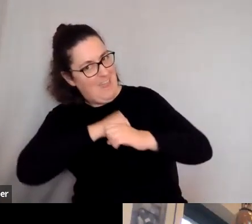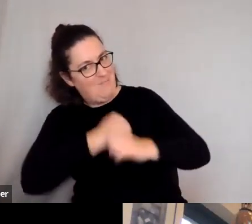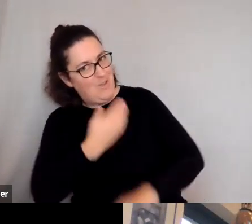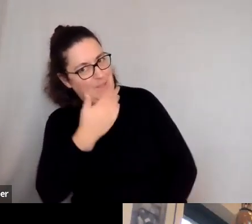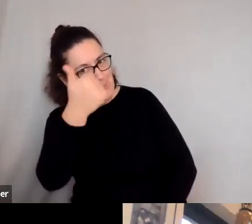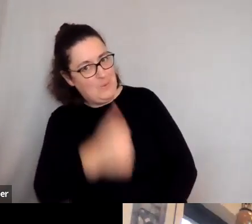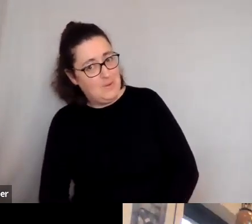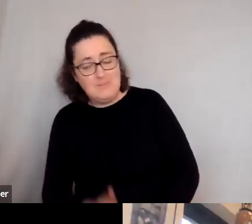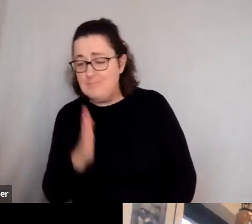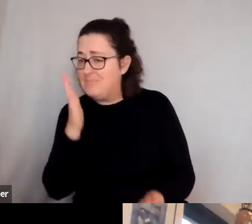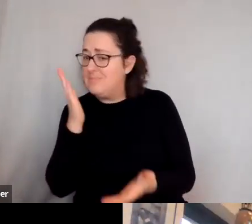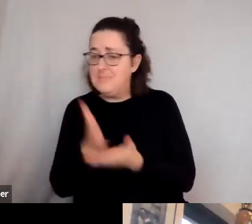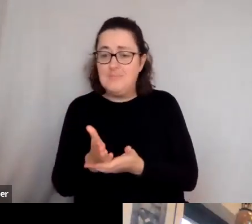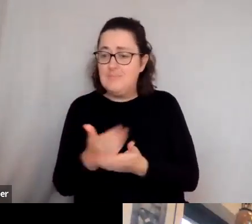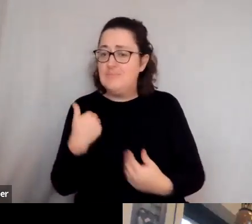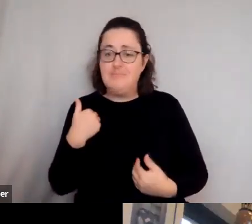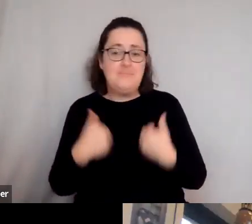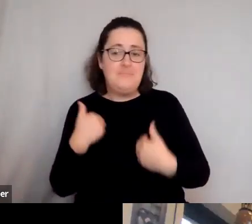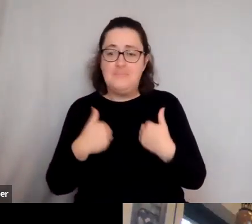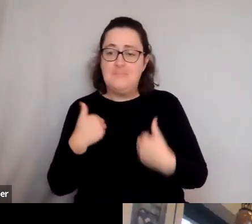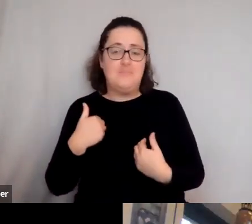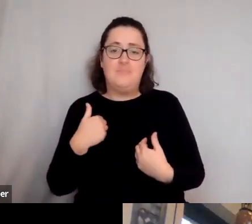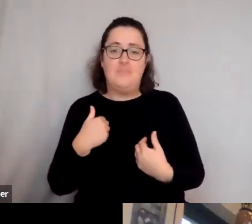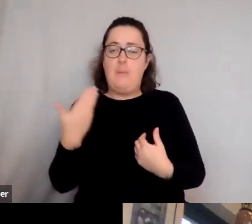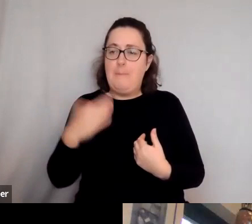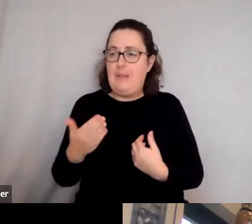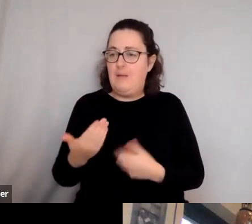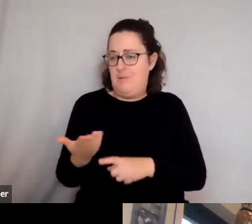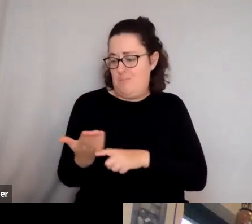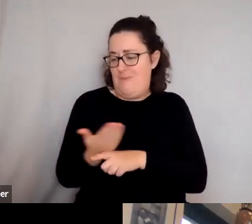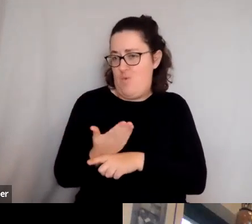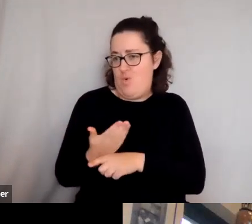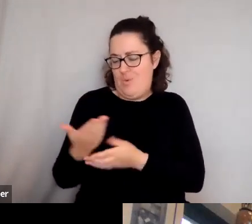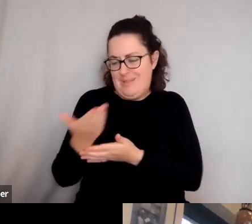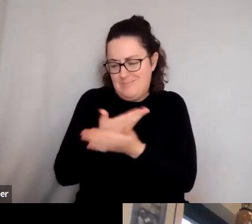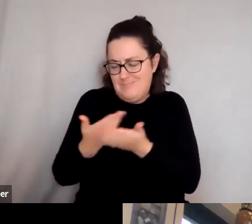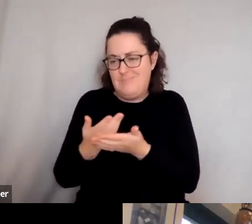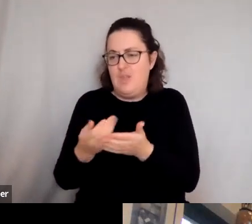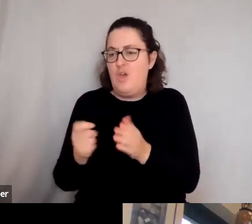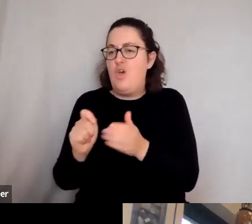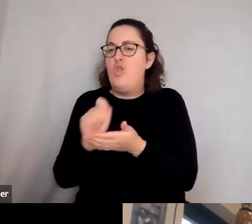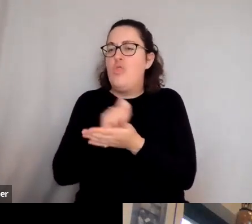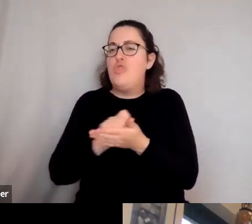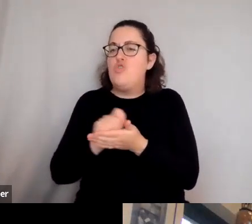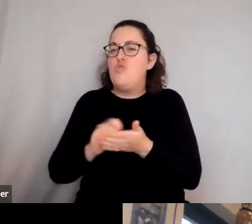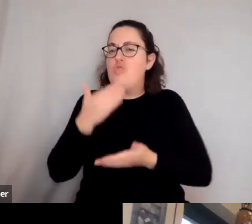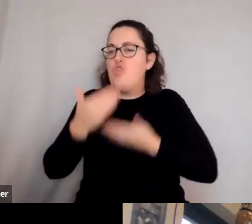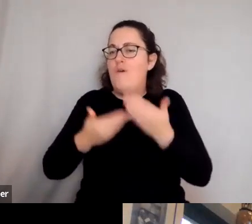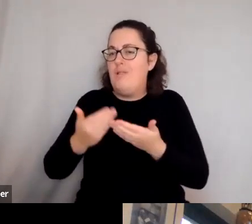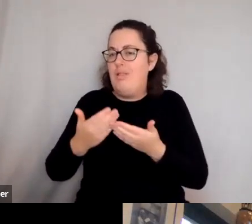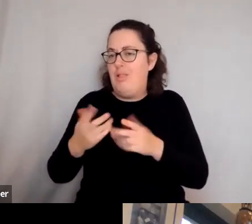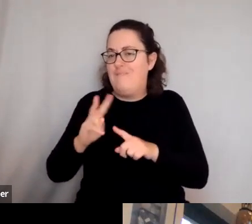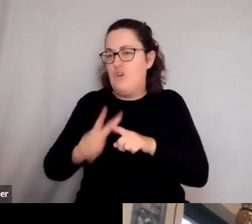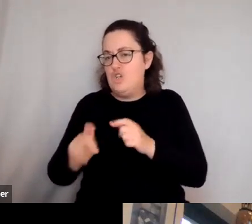I genuinely think, it's, actually, we talked earlier about kind of novelists, and the novelised version, and yeah, Robert Harris,